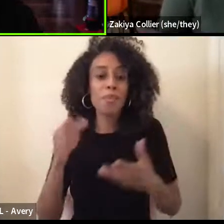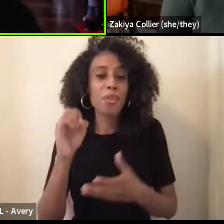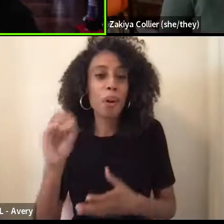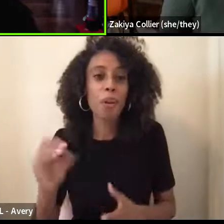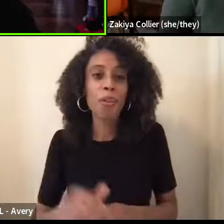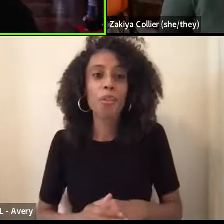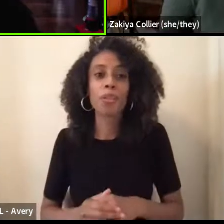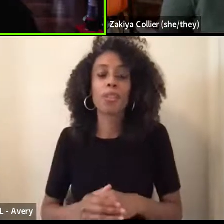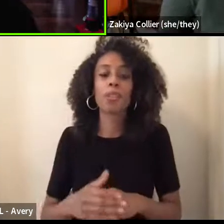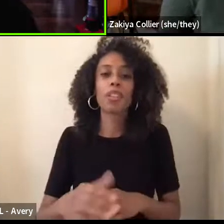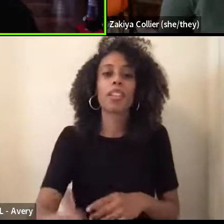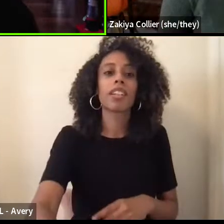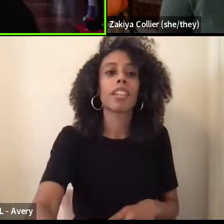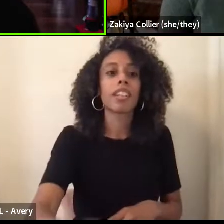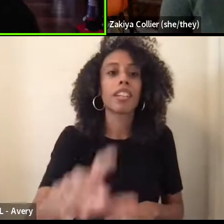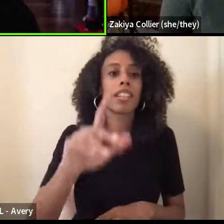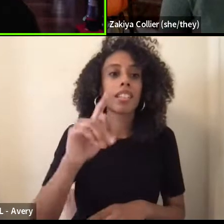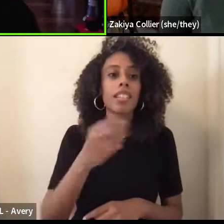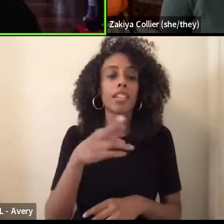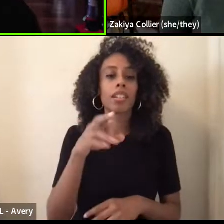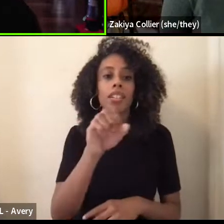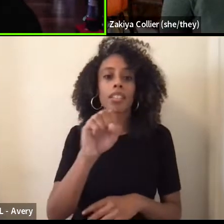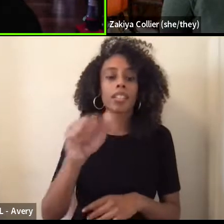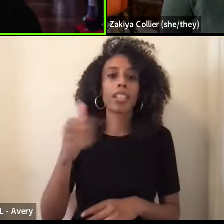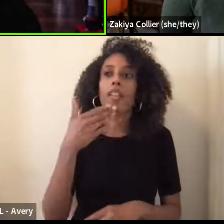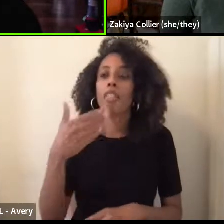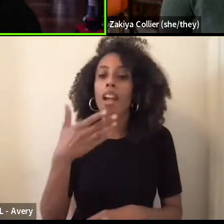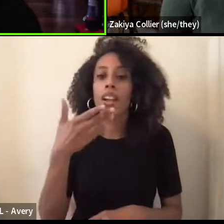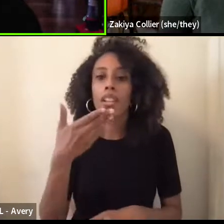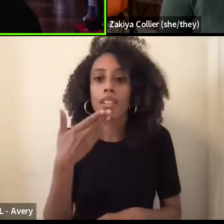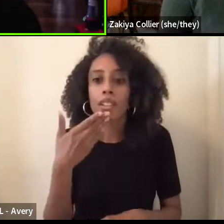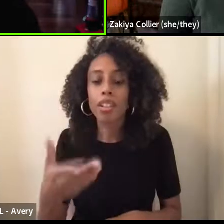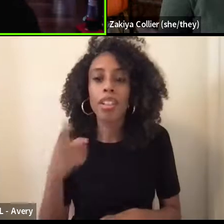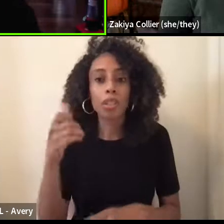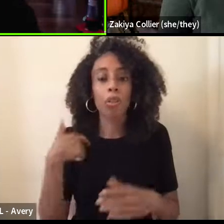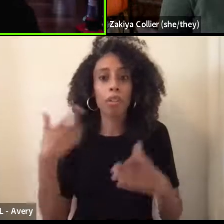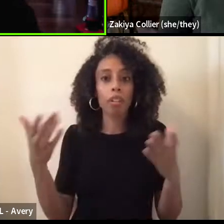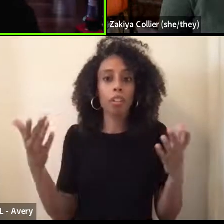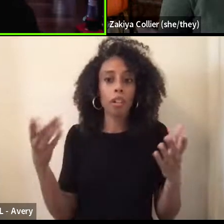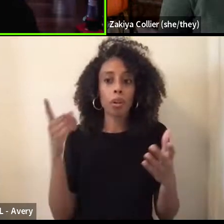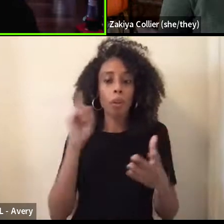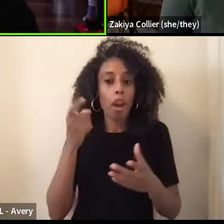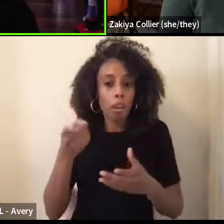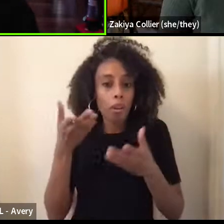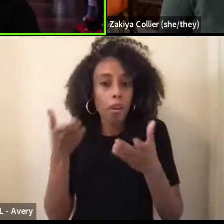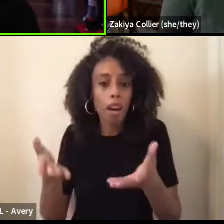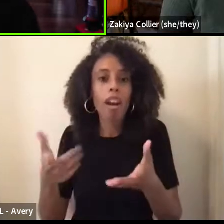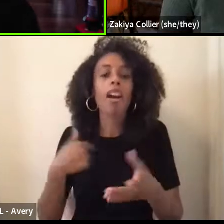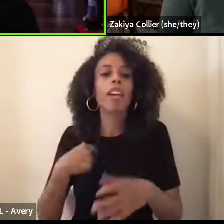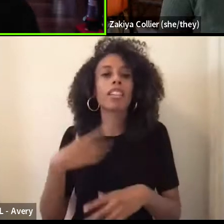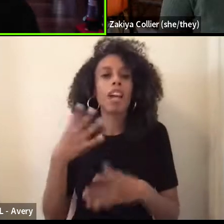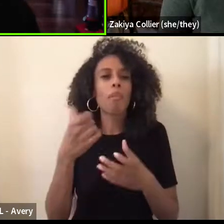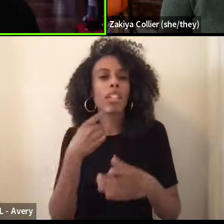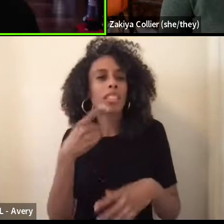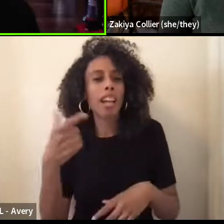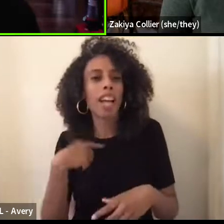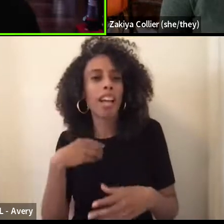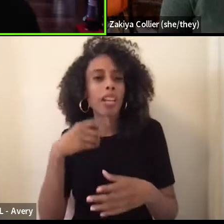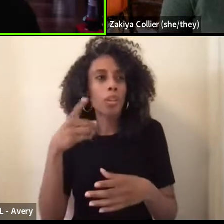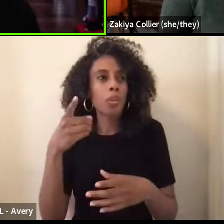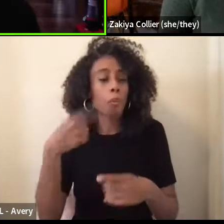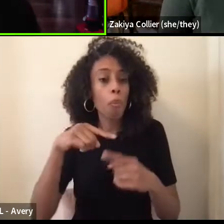And thank goodness you're where you are. I was going to say that when you bring up the fact that when you have these documents, there's this power